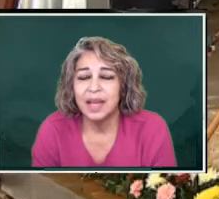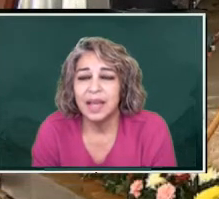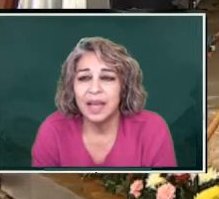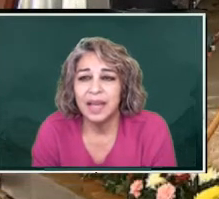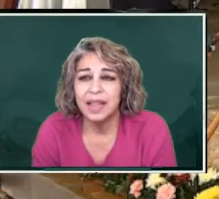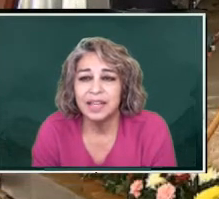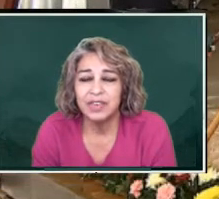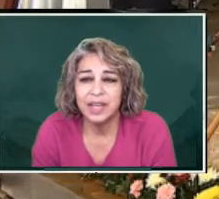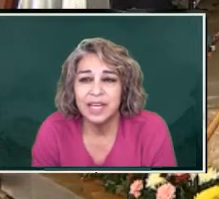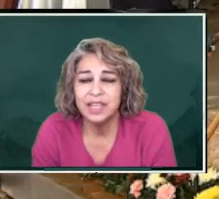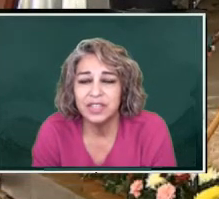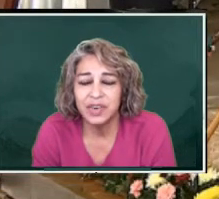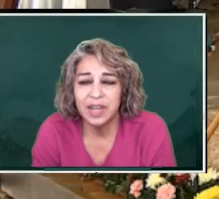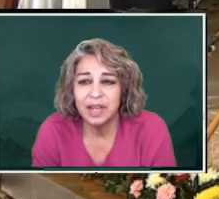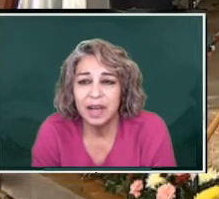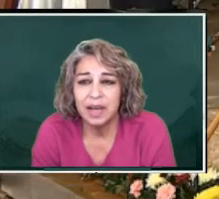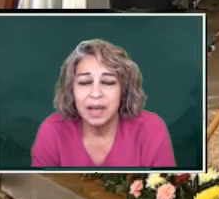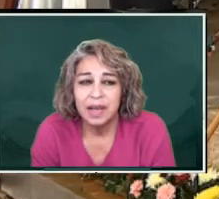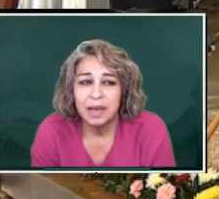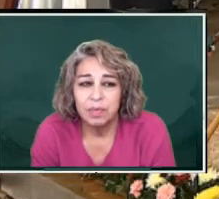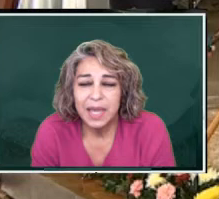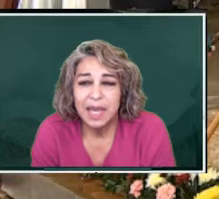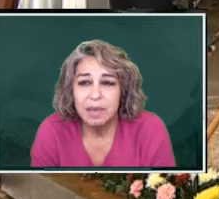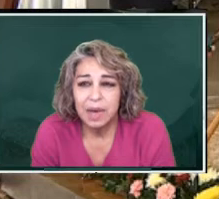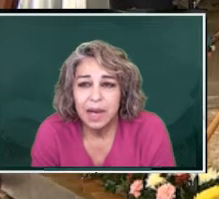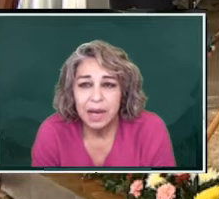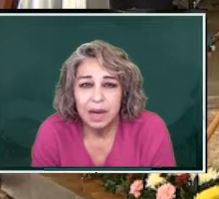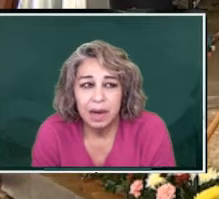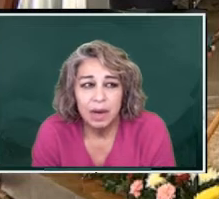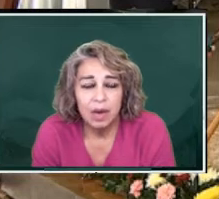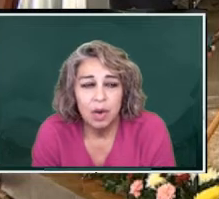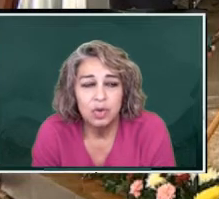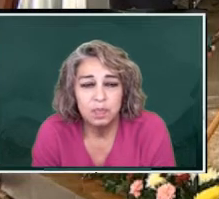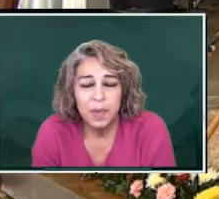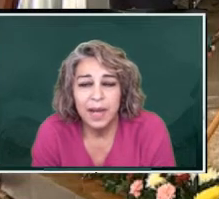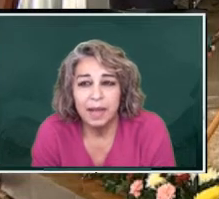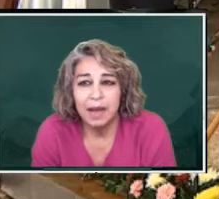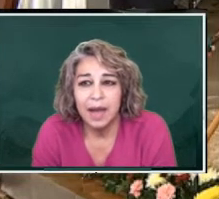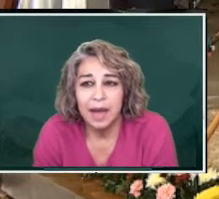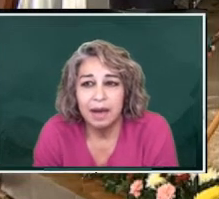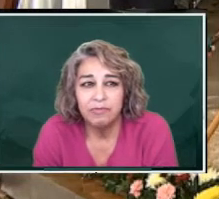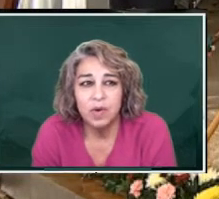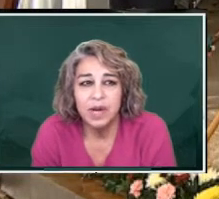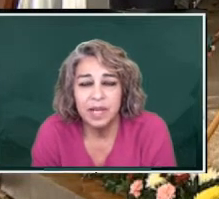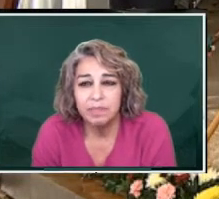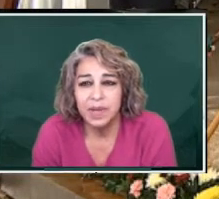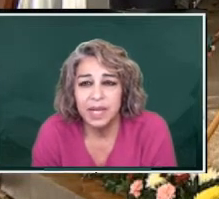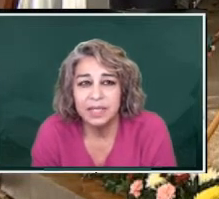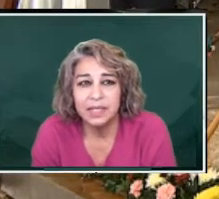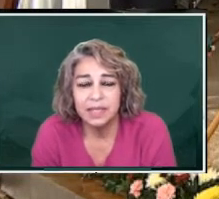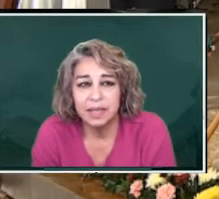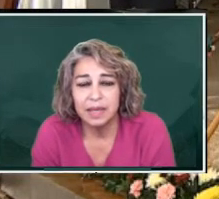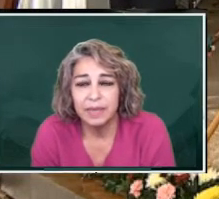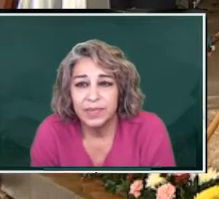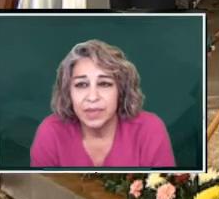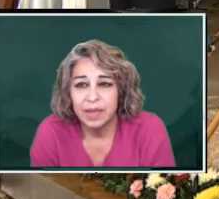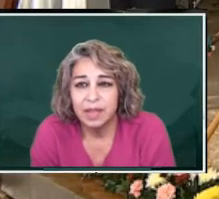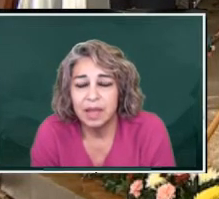electric industry, uh, became, uh, owned by, uh, foreign companies.